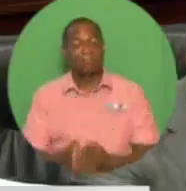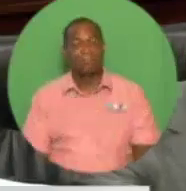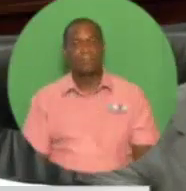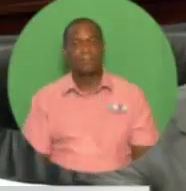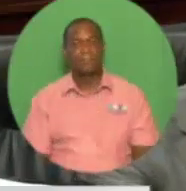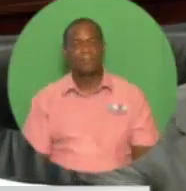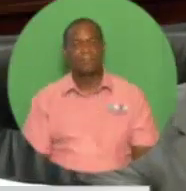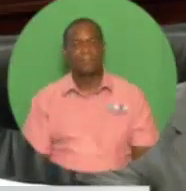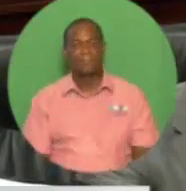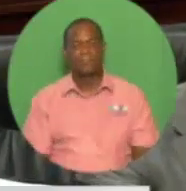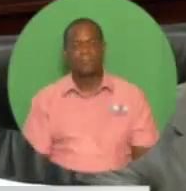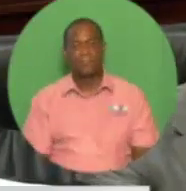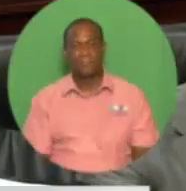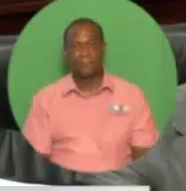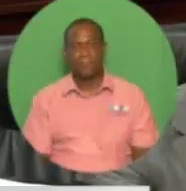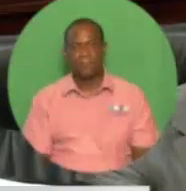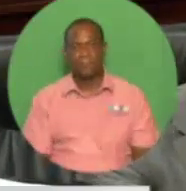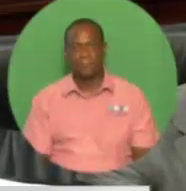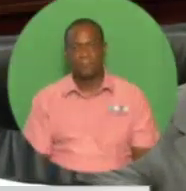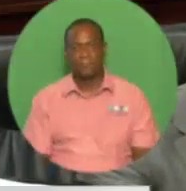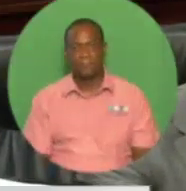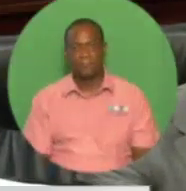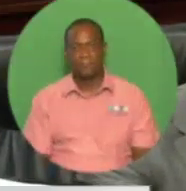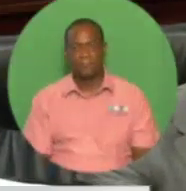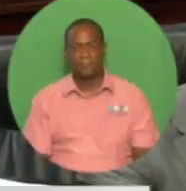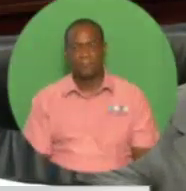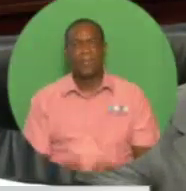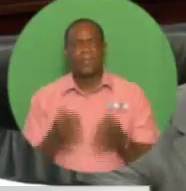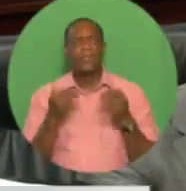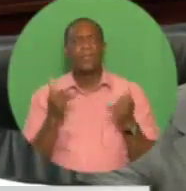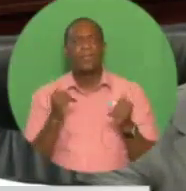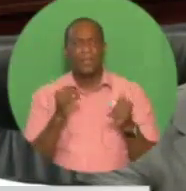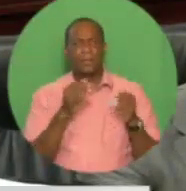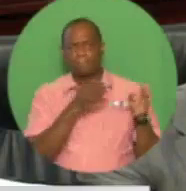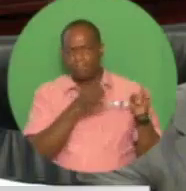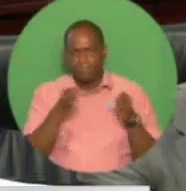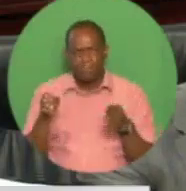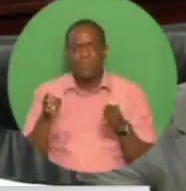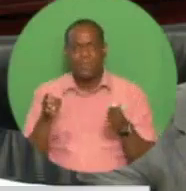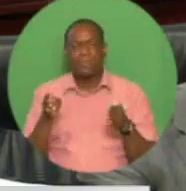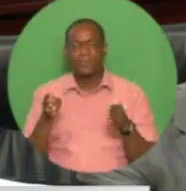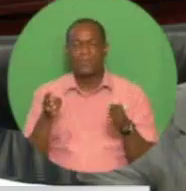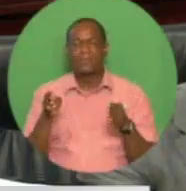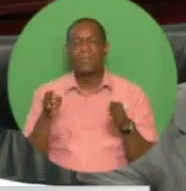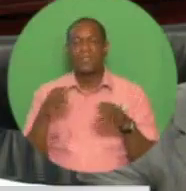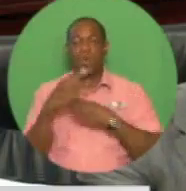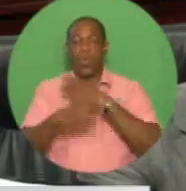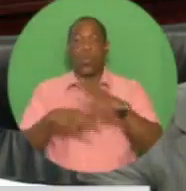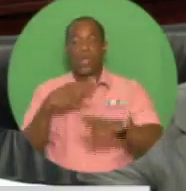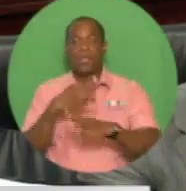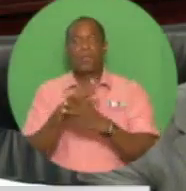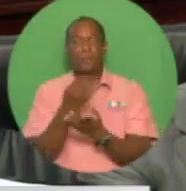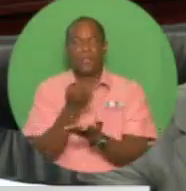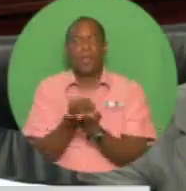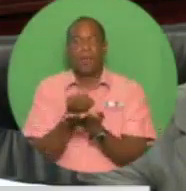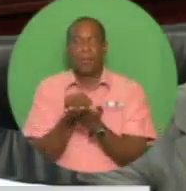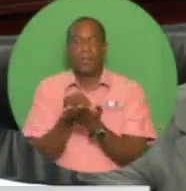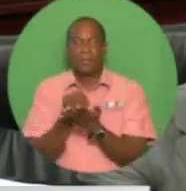Madam Speaker, I wish to briefly turn my attention to the developments in the global economy as they impact Trinidad and Tobago.